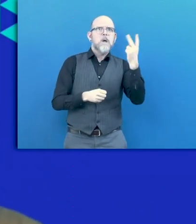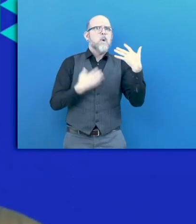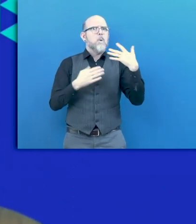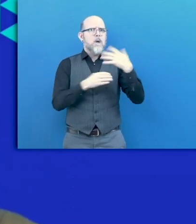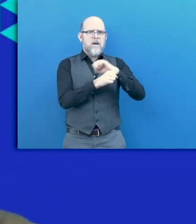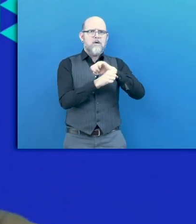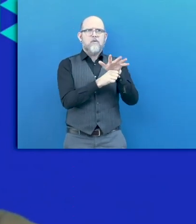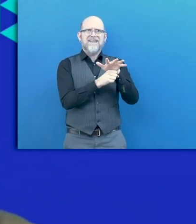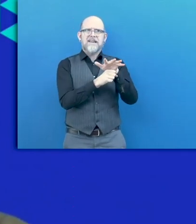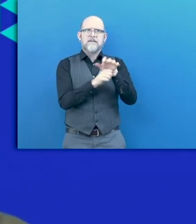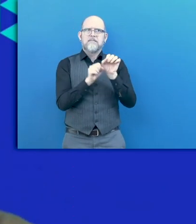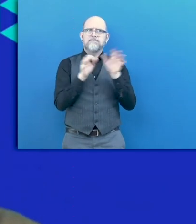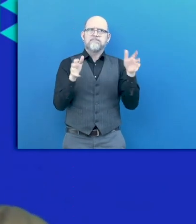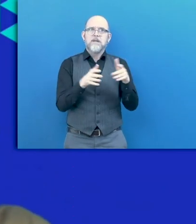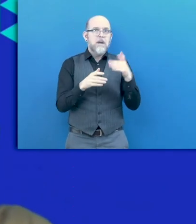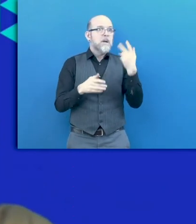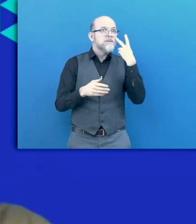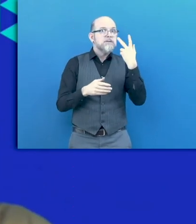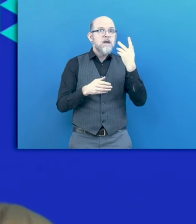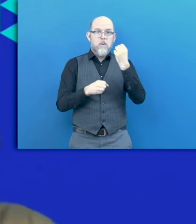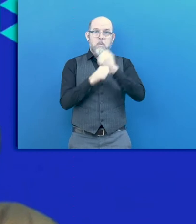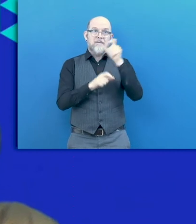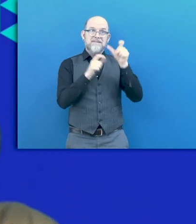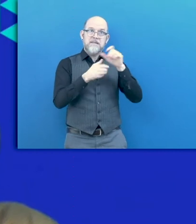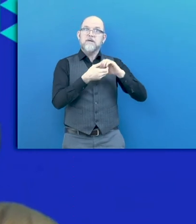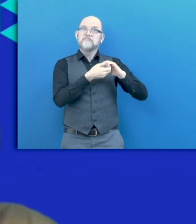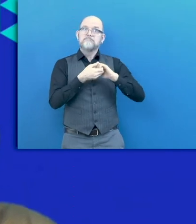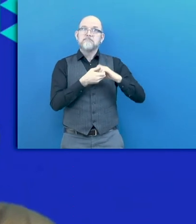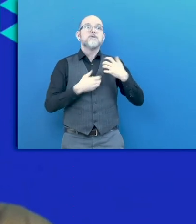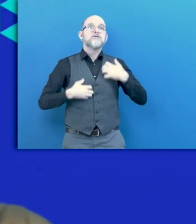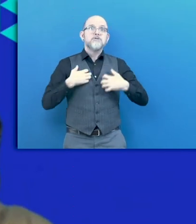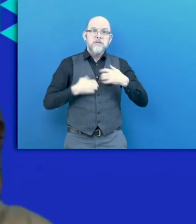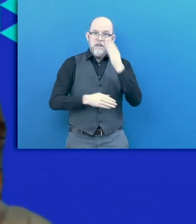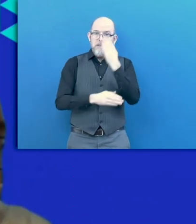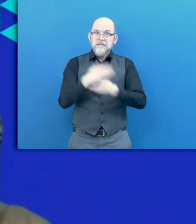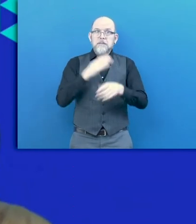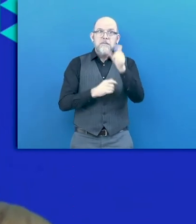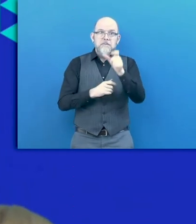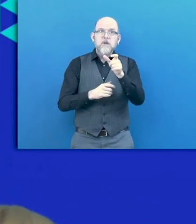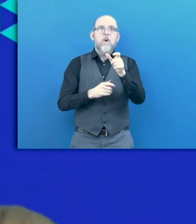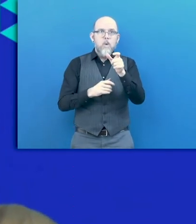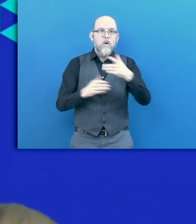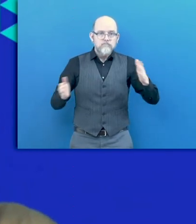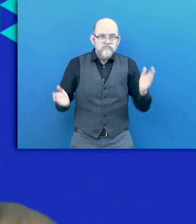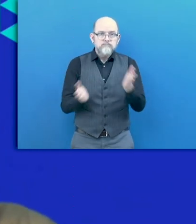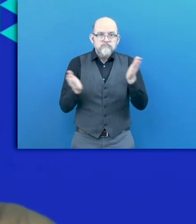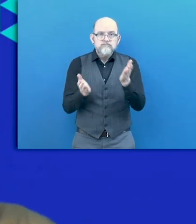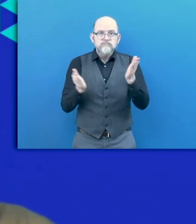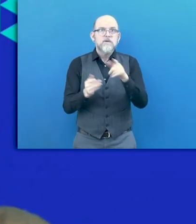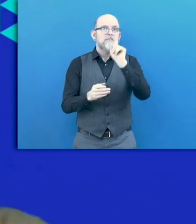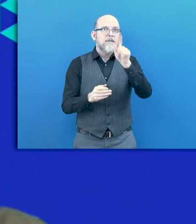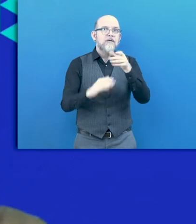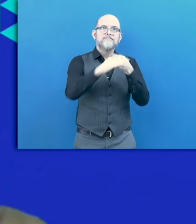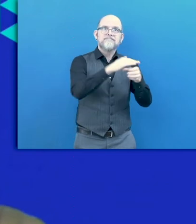lot of trade union interest to the situation of persons with disabilities and workers with disabilities. We see an increasing